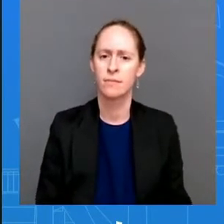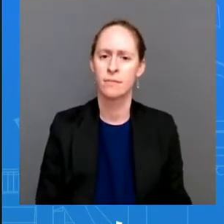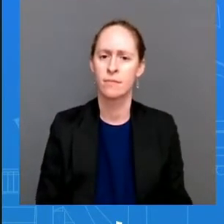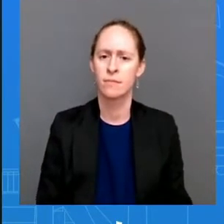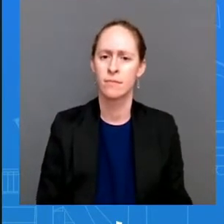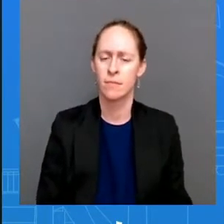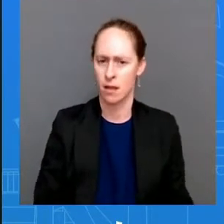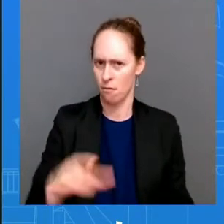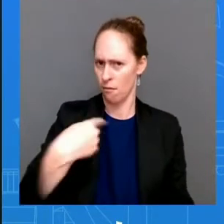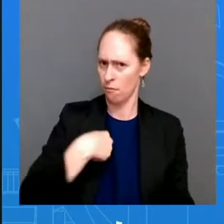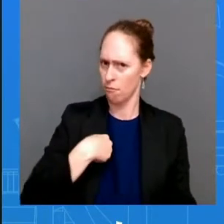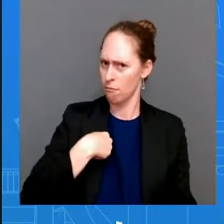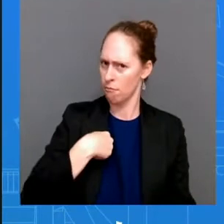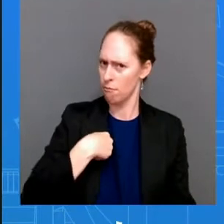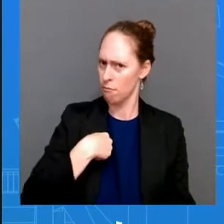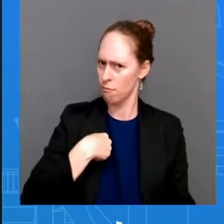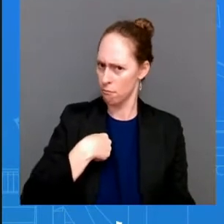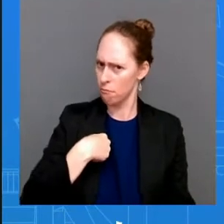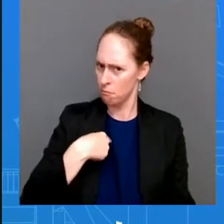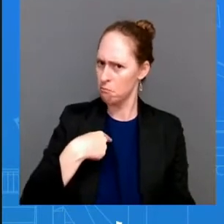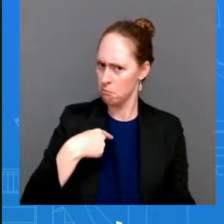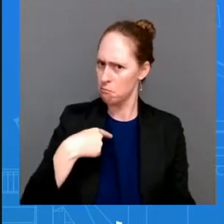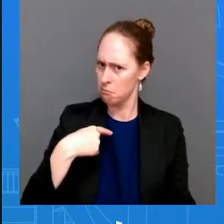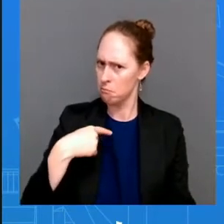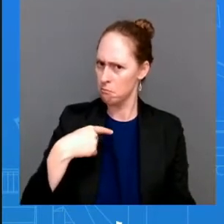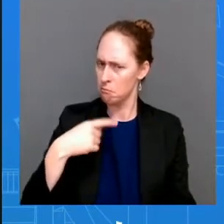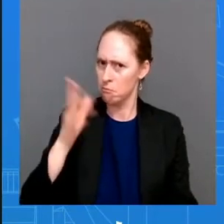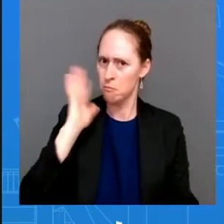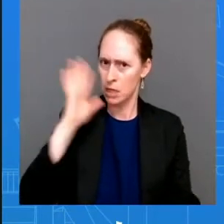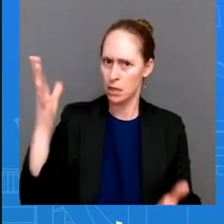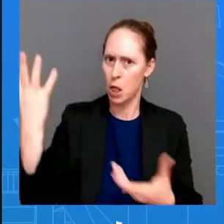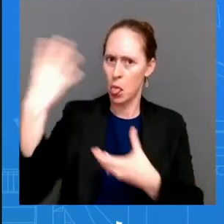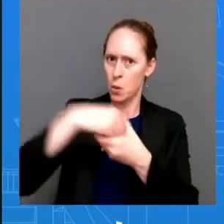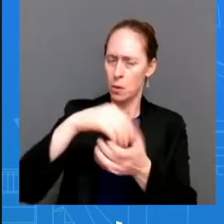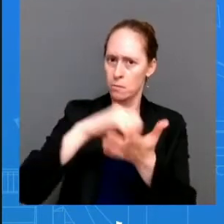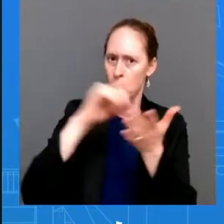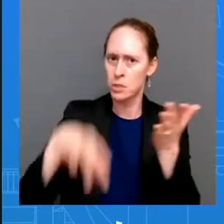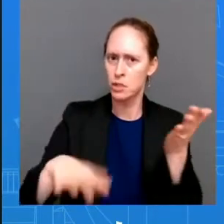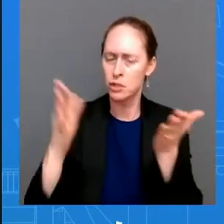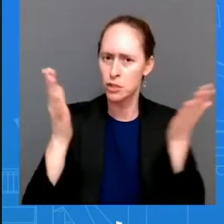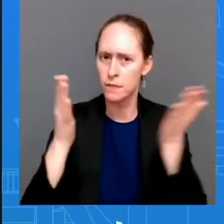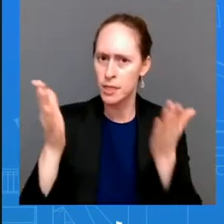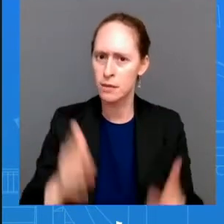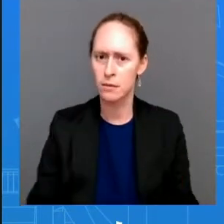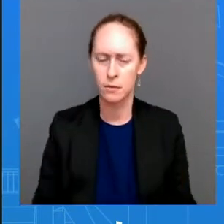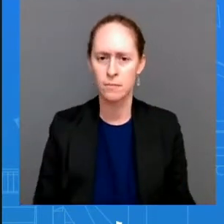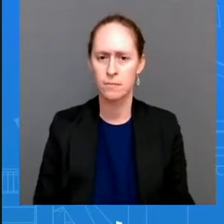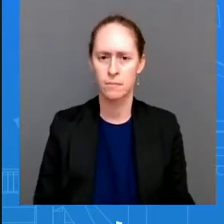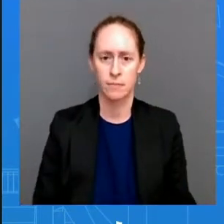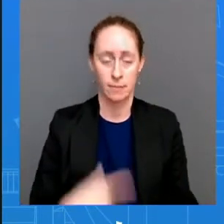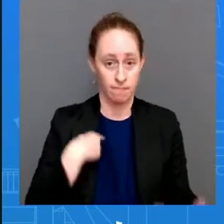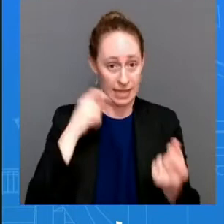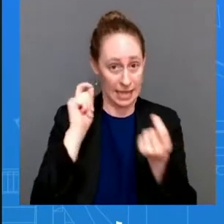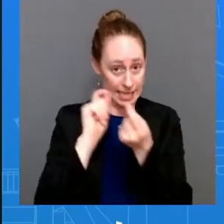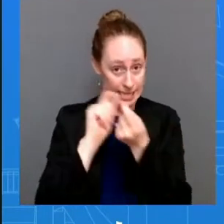uh and i don't have the specifics on the travel we can easily go back but i'm from what i understand medicaid pays for your